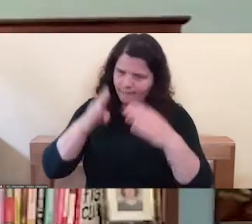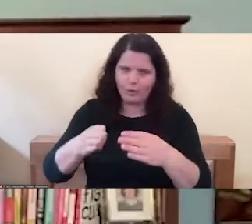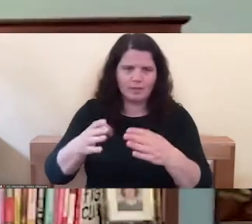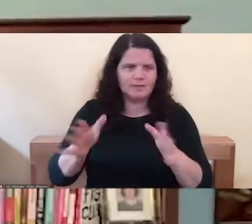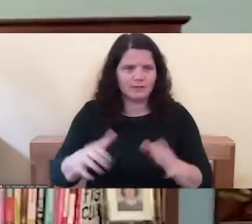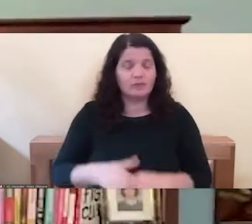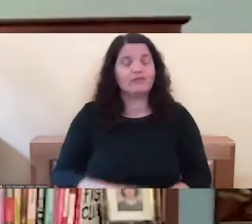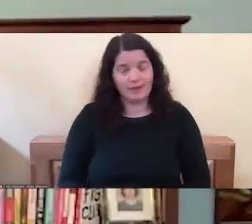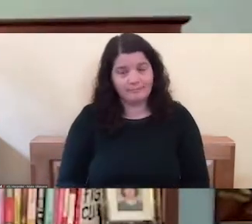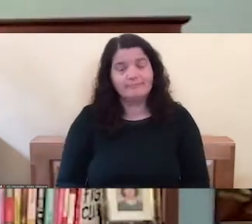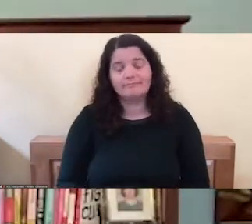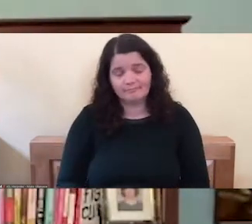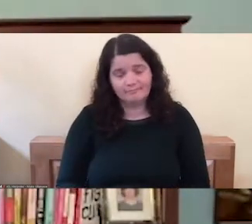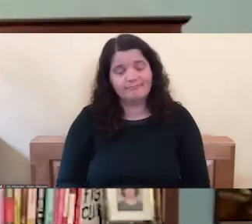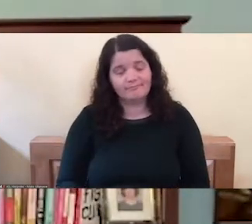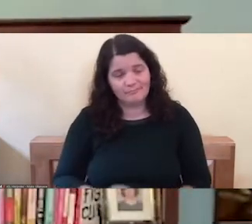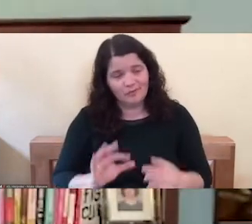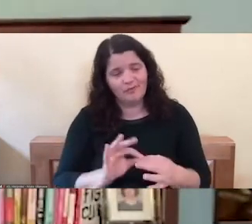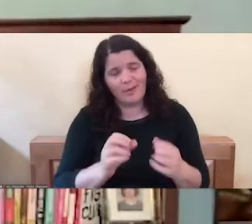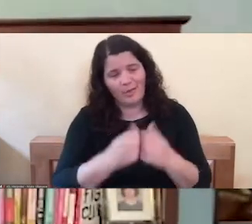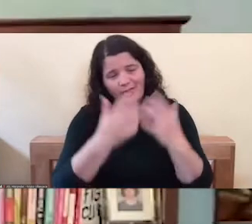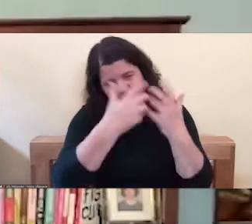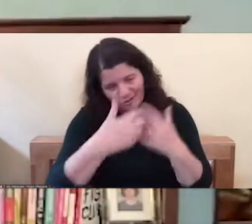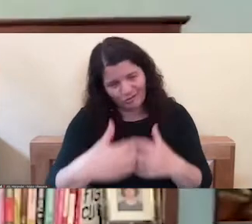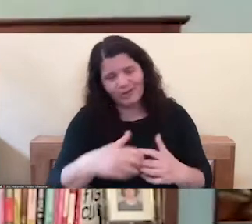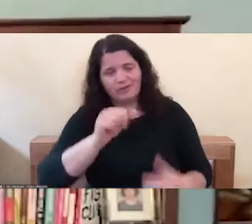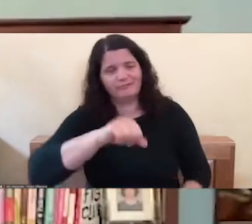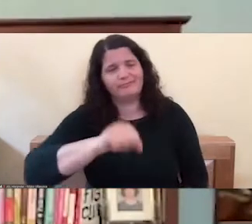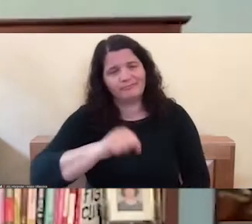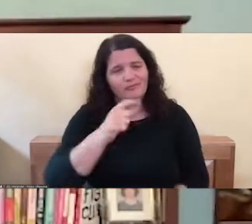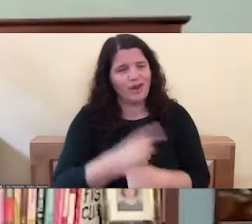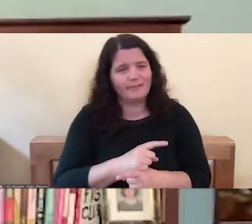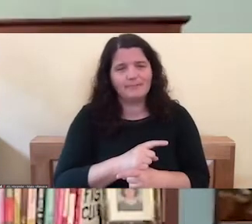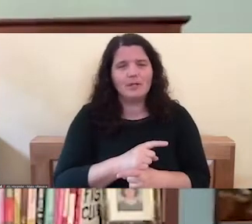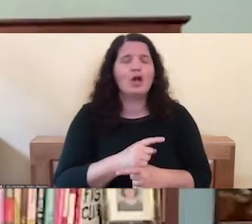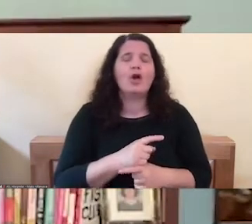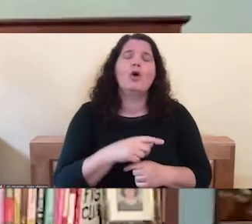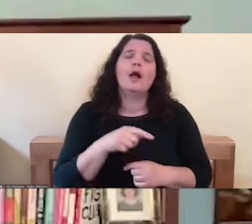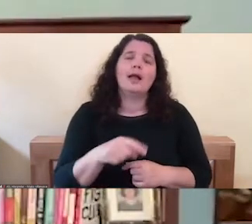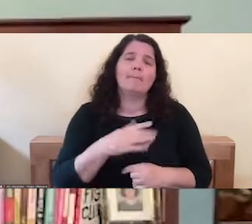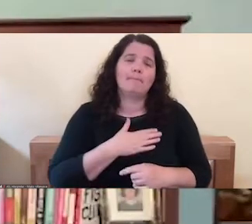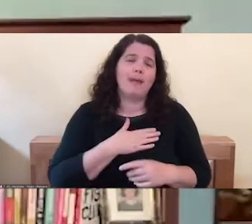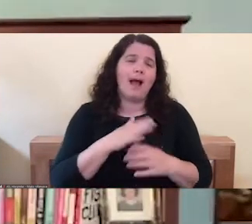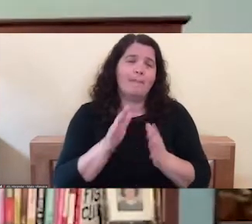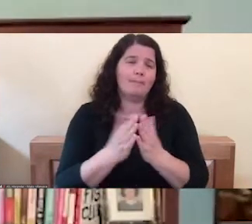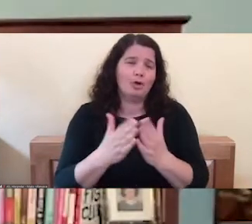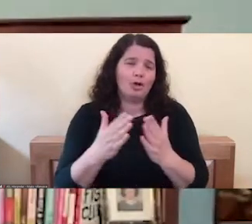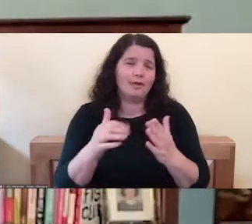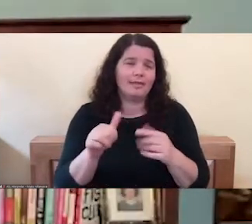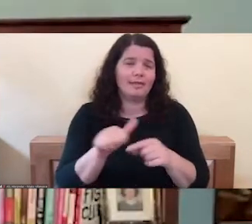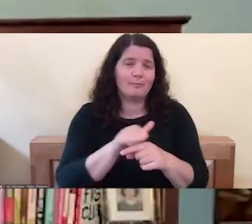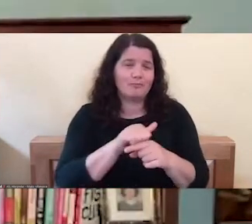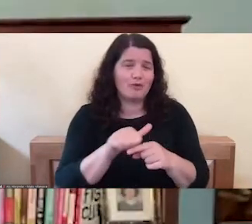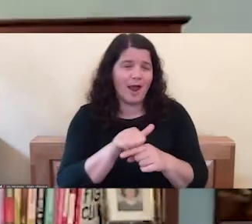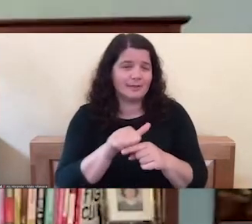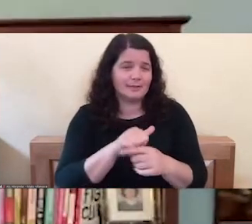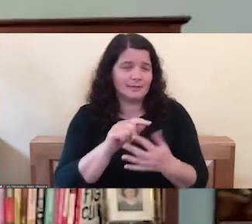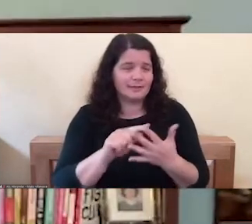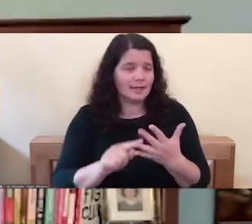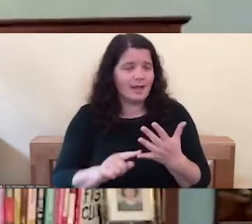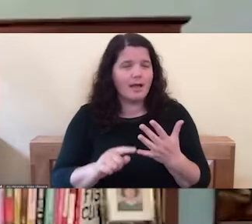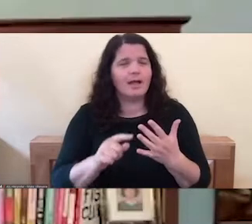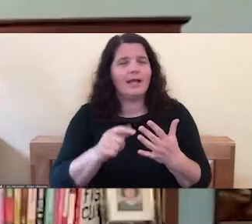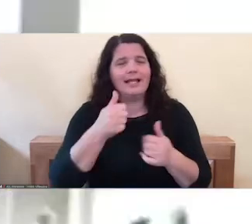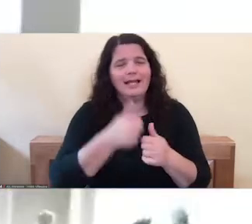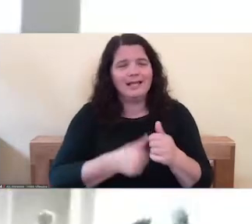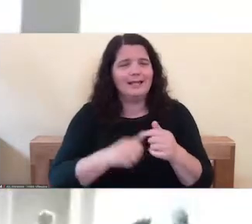integrating them. Right. And so for instance, in the practices of my book, almost every single one ends with the type of integration.